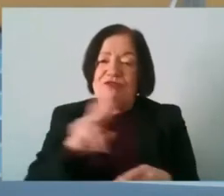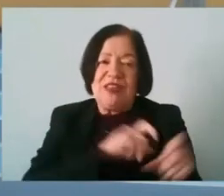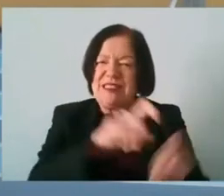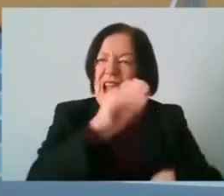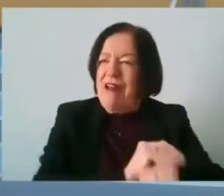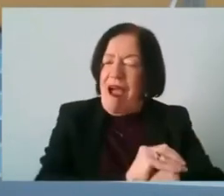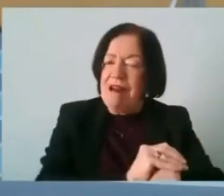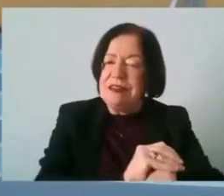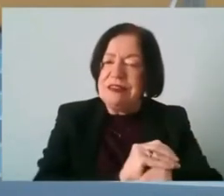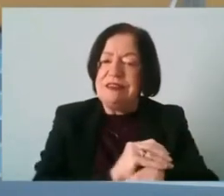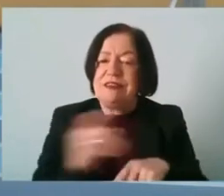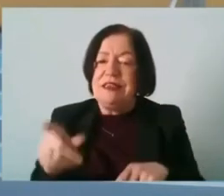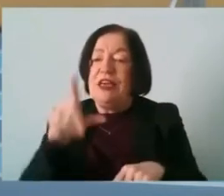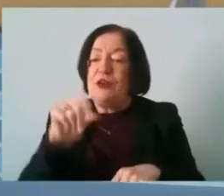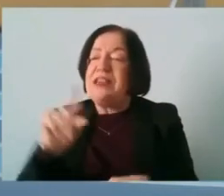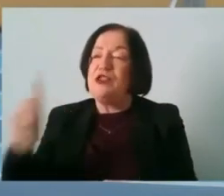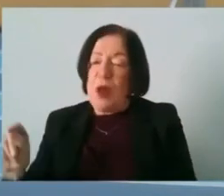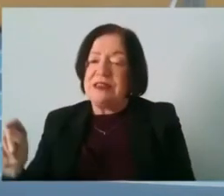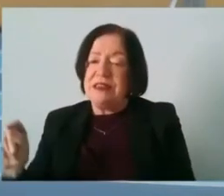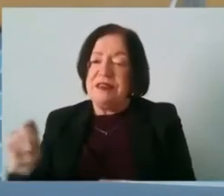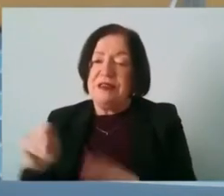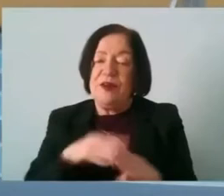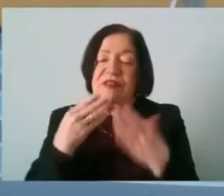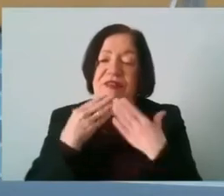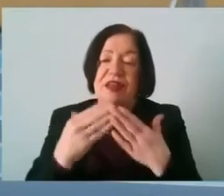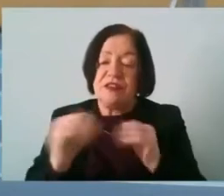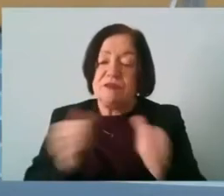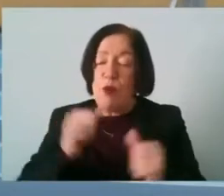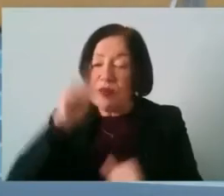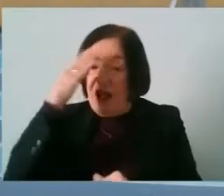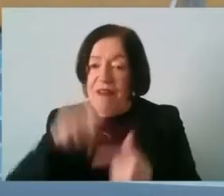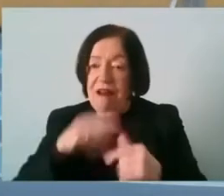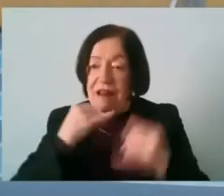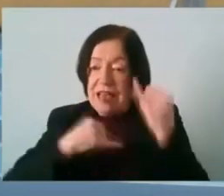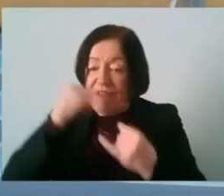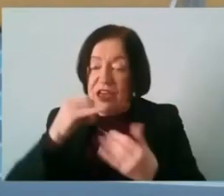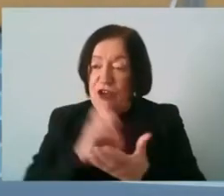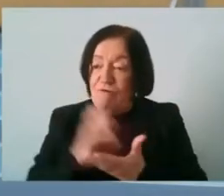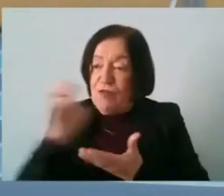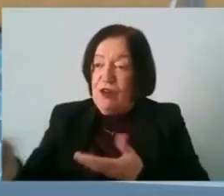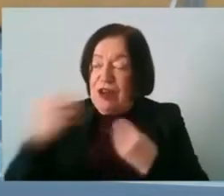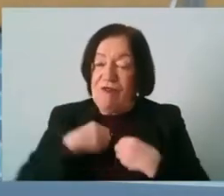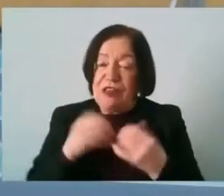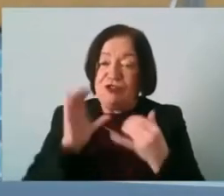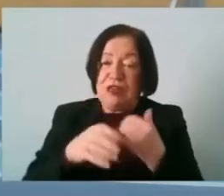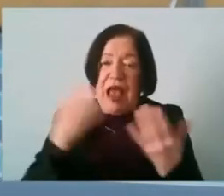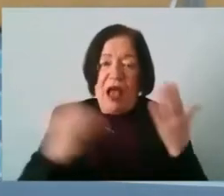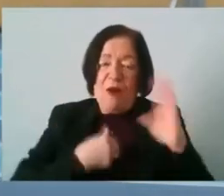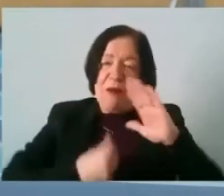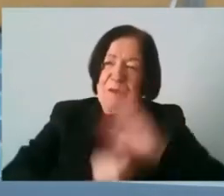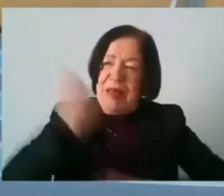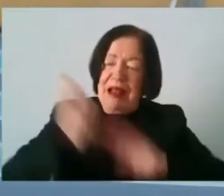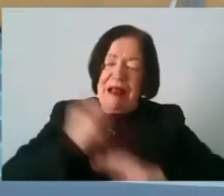so um in 2020 with thanks to sport ireland or innovation fund it gave us the opportunity to actually think how do we build capacity